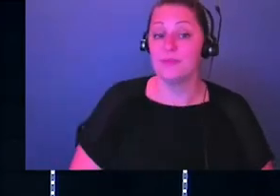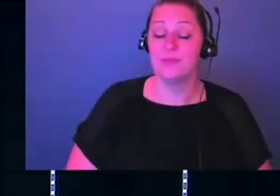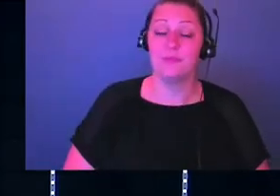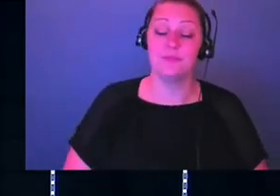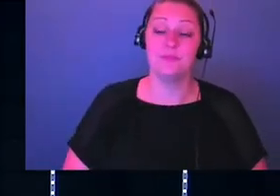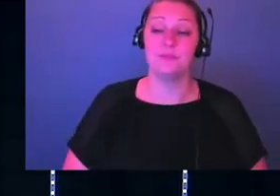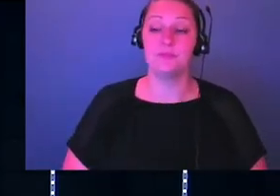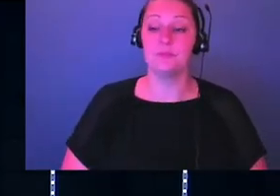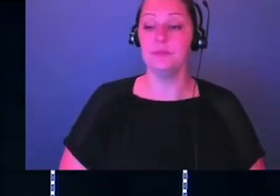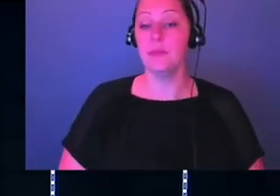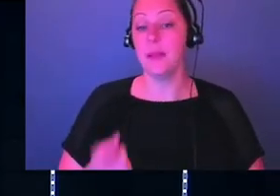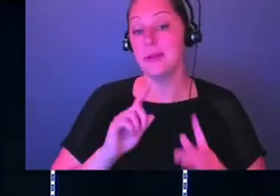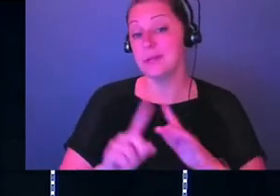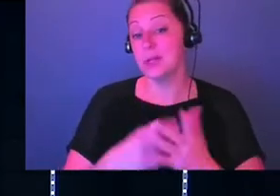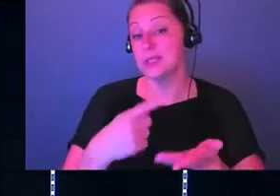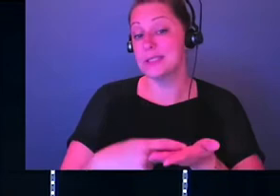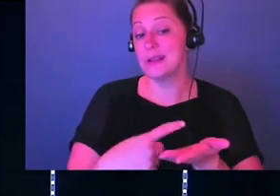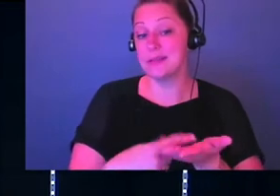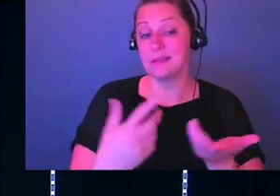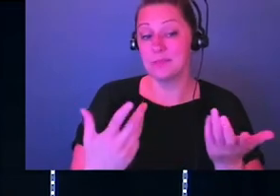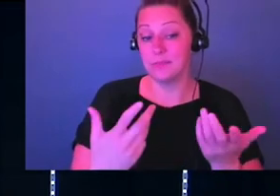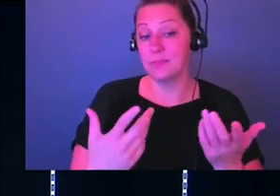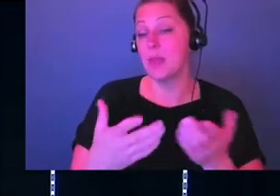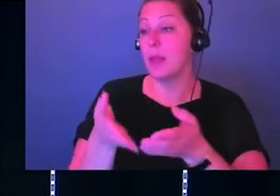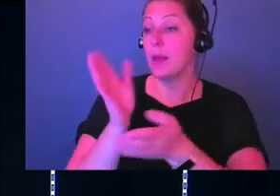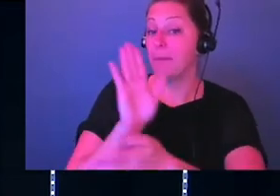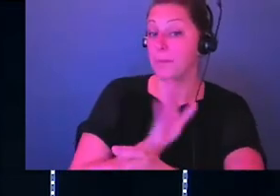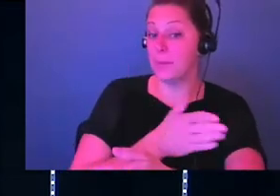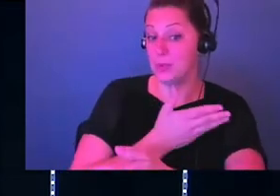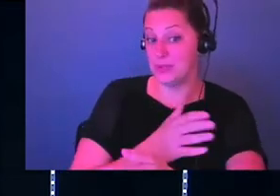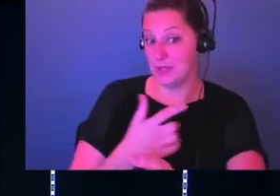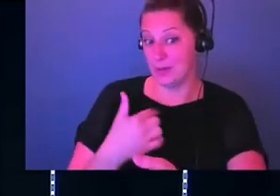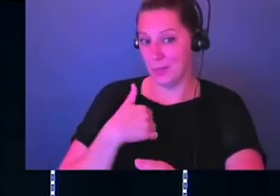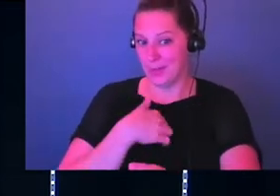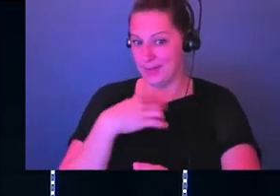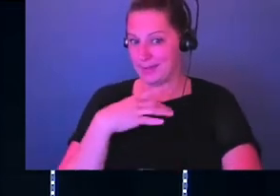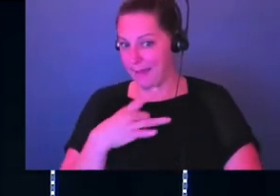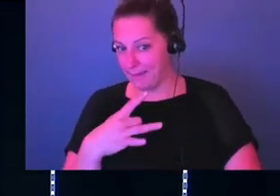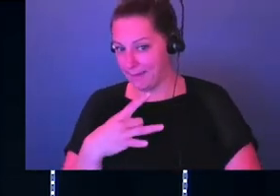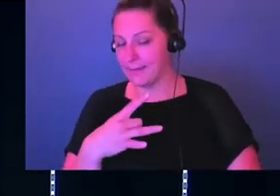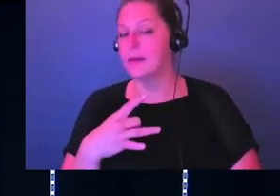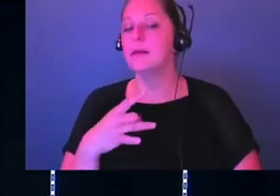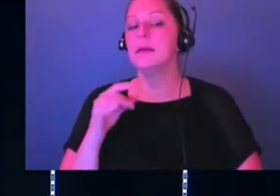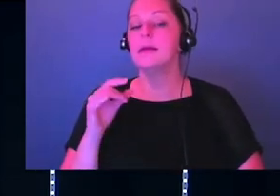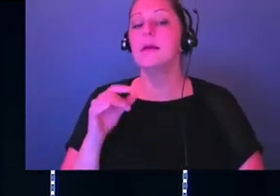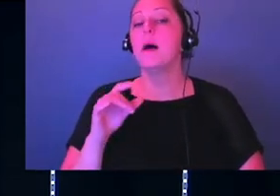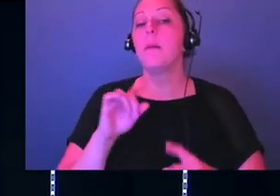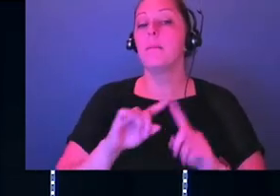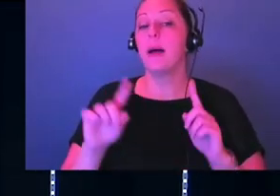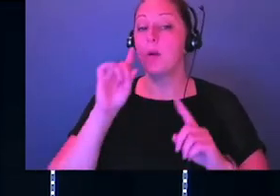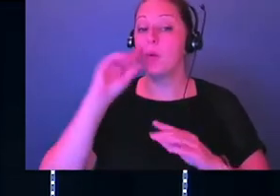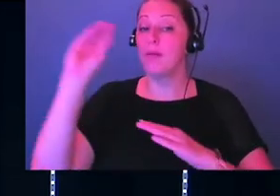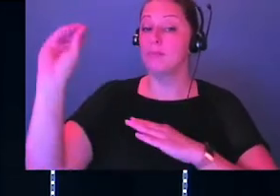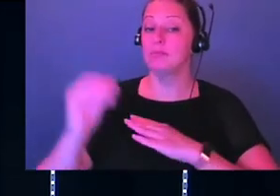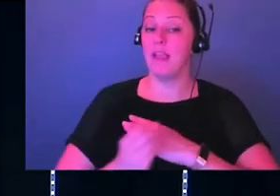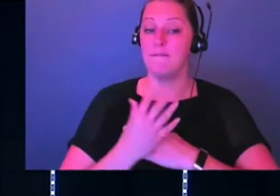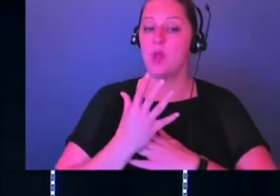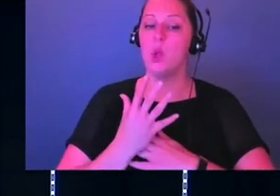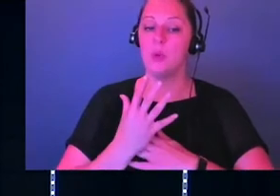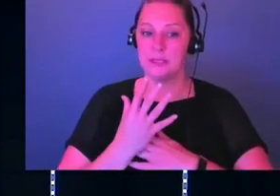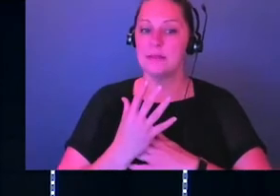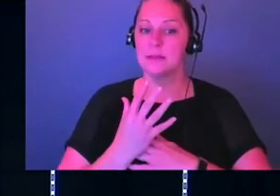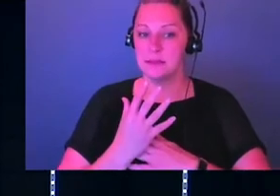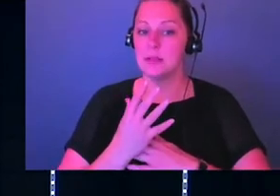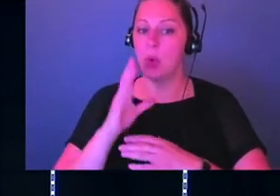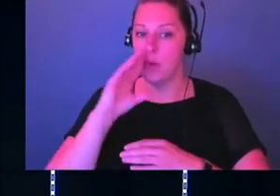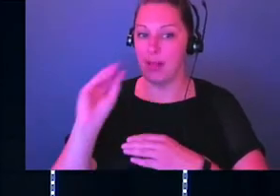one thing I want to start by talking about is this idea of music and us liking it is the fact that music is influential. Did y'all know that? Music